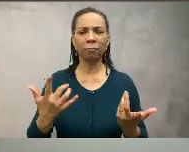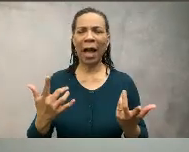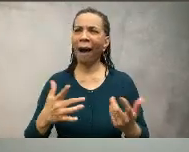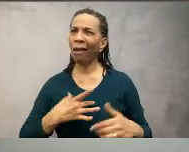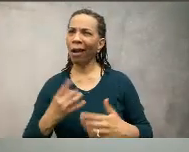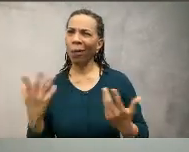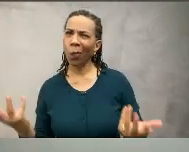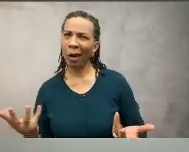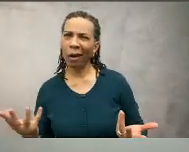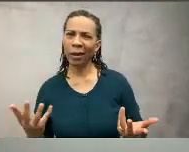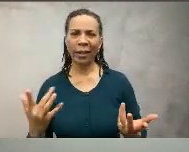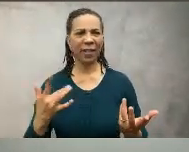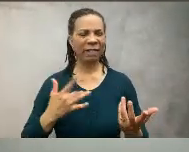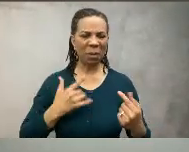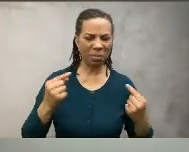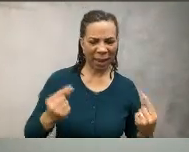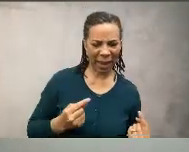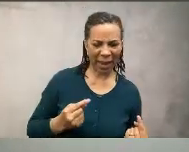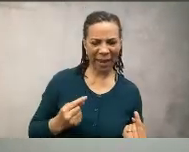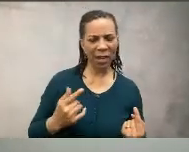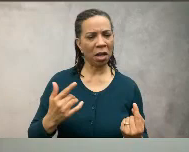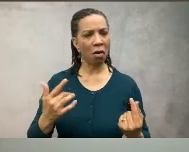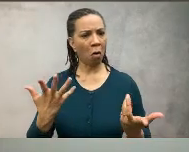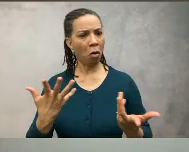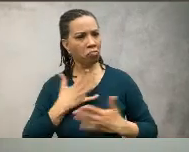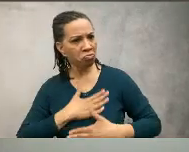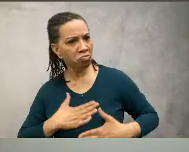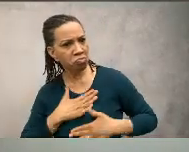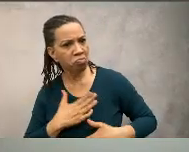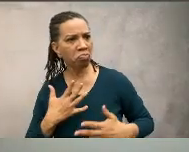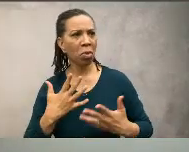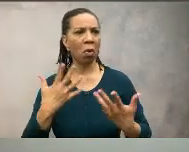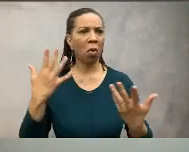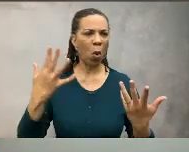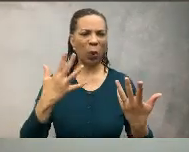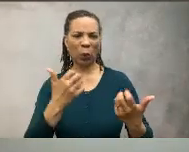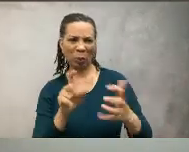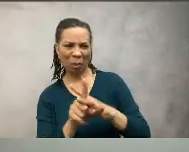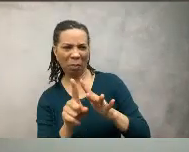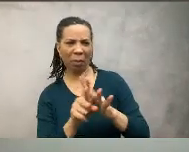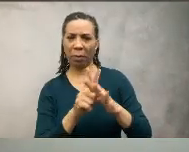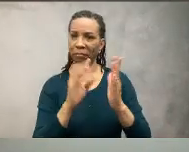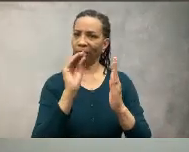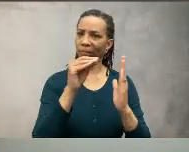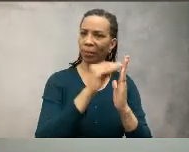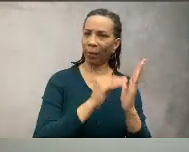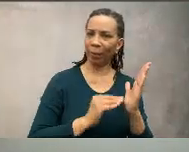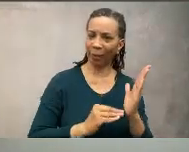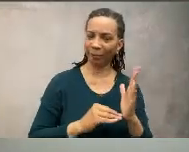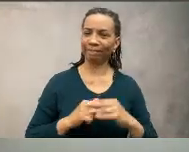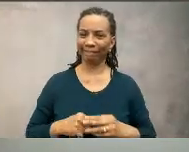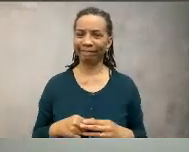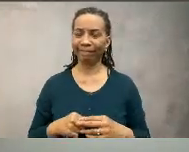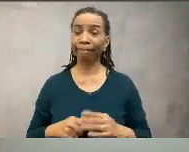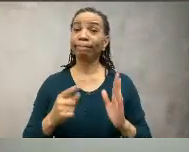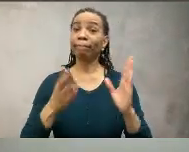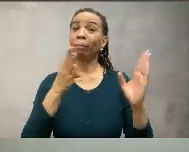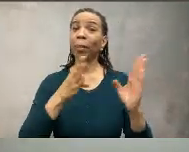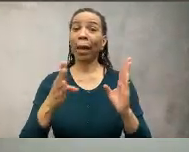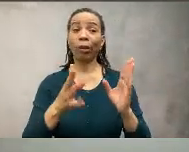reactions to walking, such as what you liked, your level of comfort, or anything that made exercising difficult on a particular day.